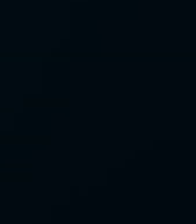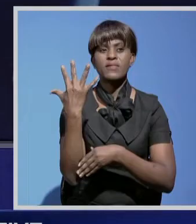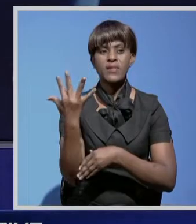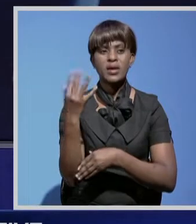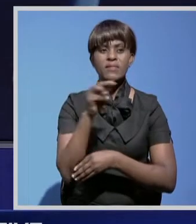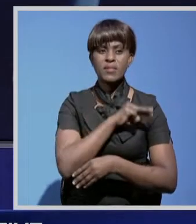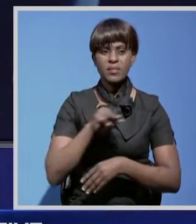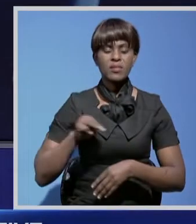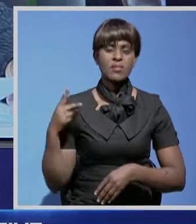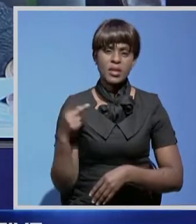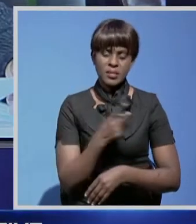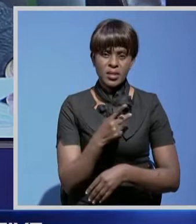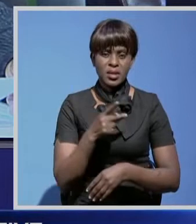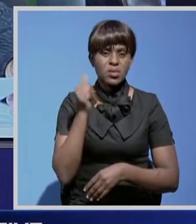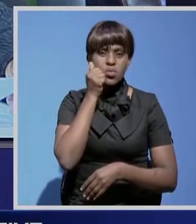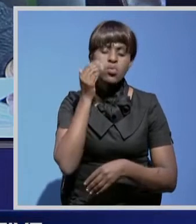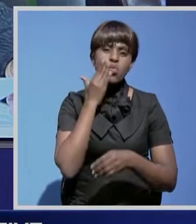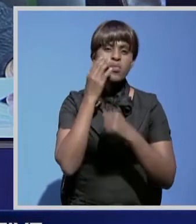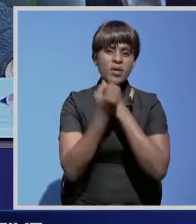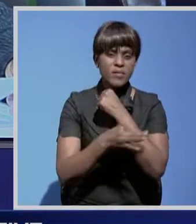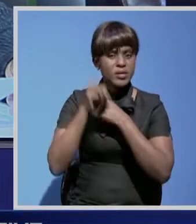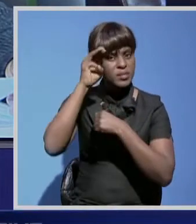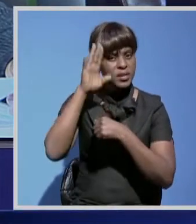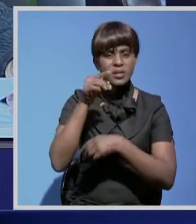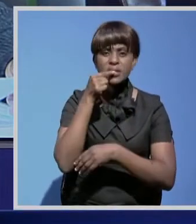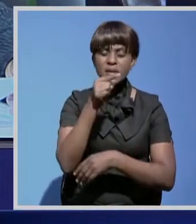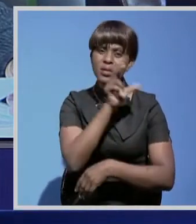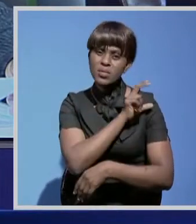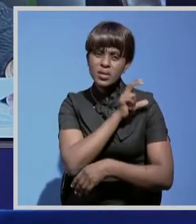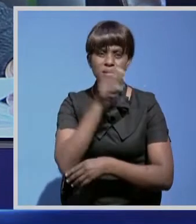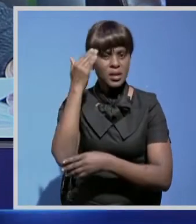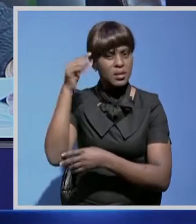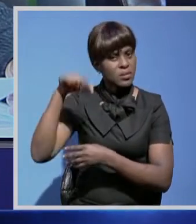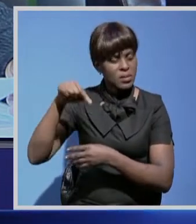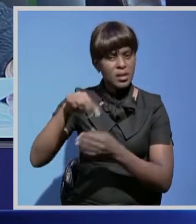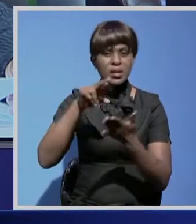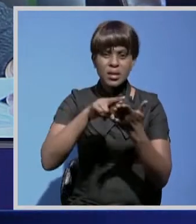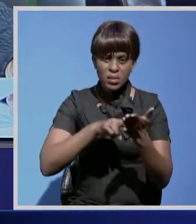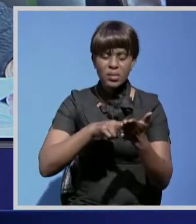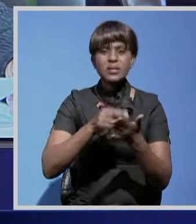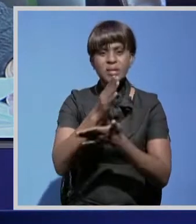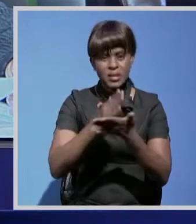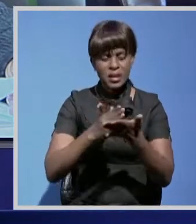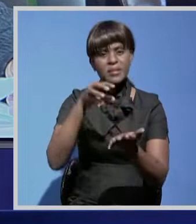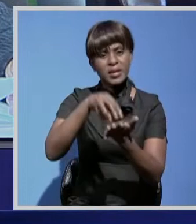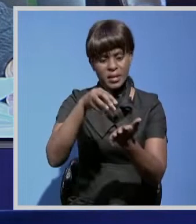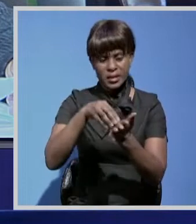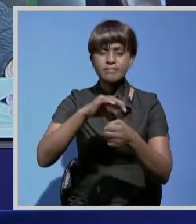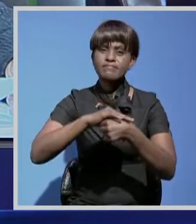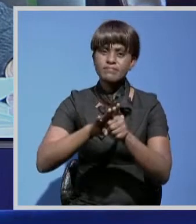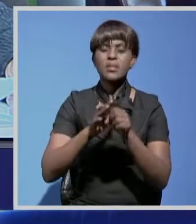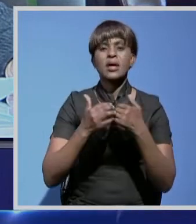home affairs minister stephen campiongo says the police headquarters have recorded some confirmed cases of covet